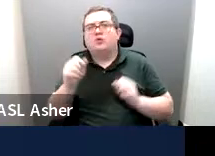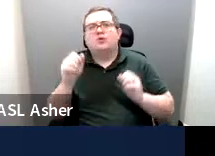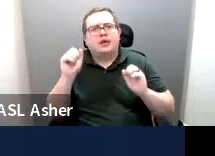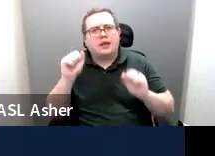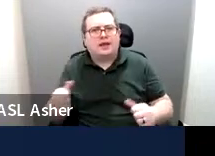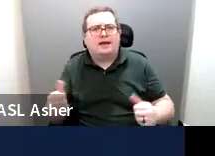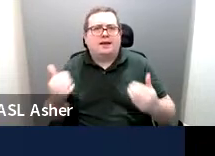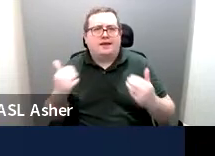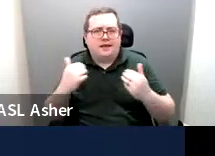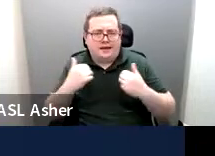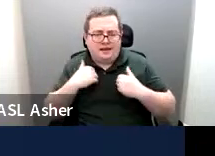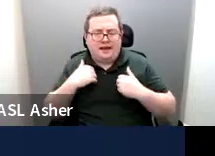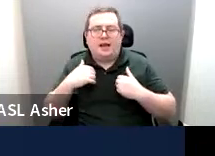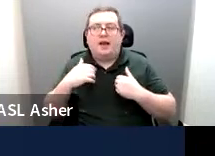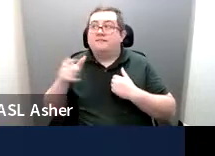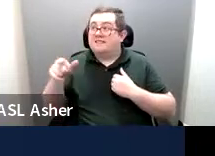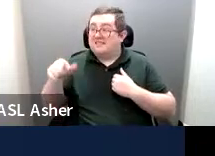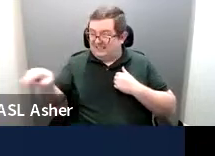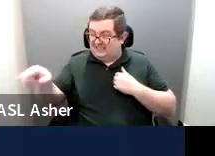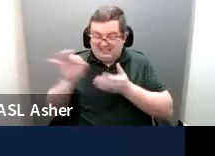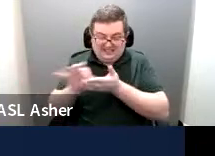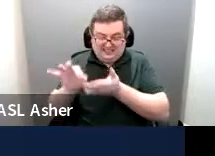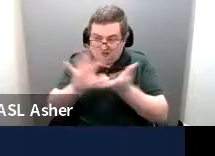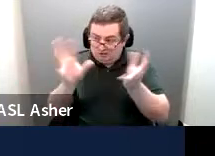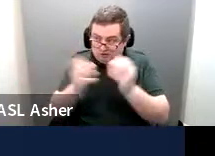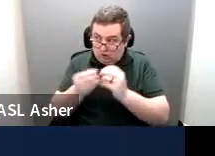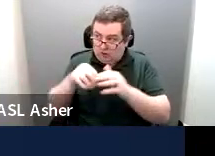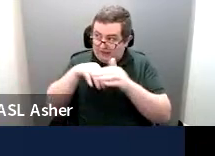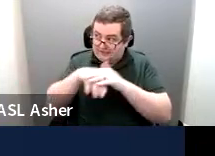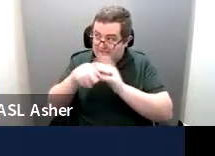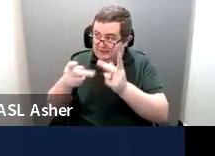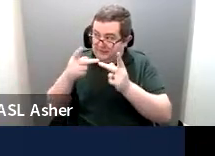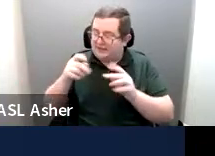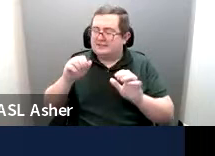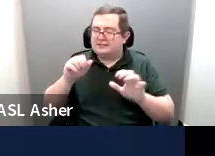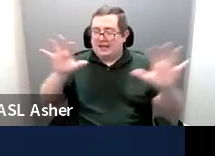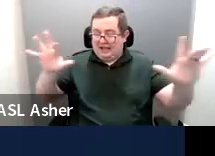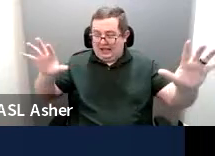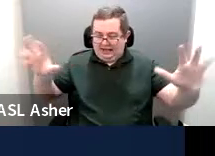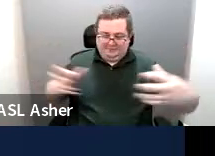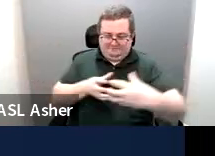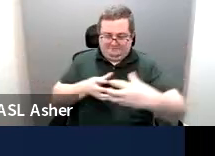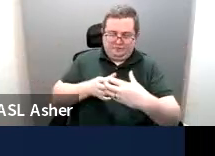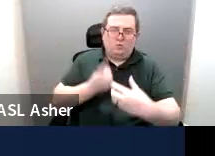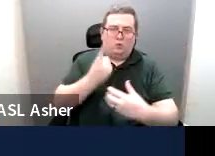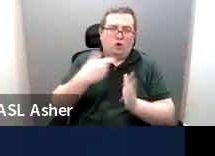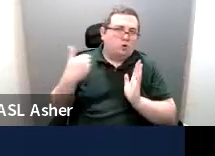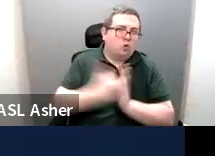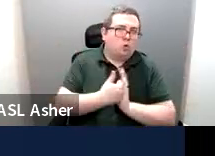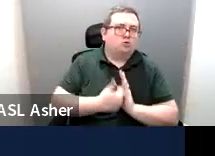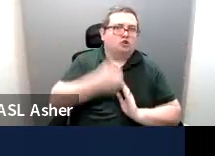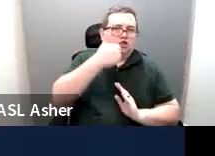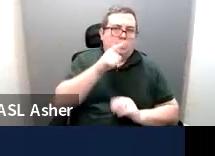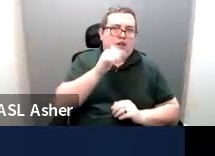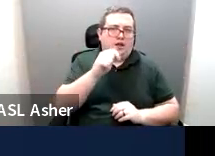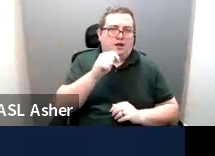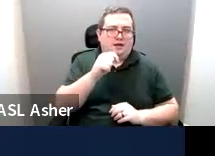have the accessible spaces in a closer lot that provides equivalent or better amenities.